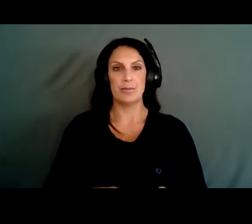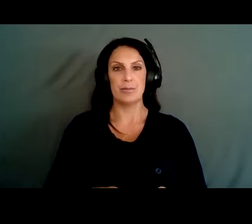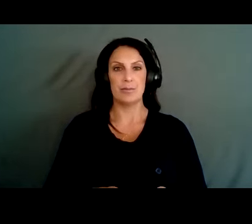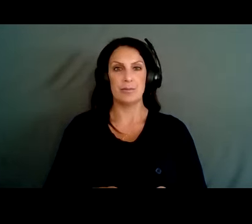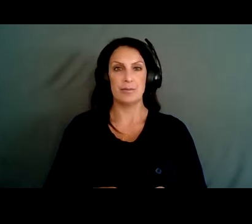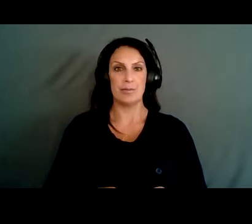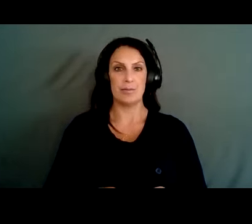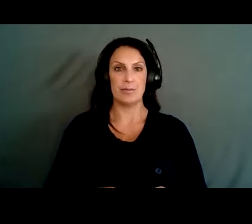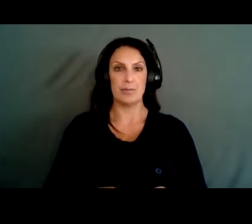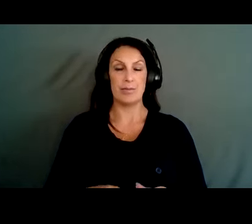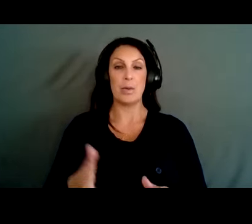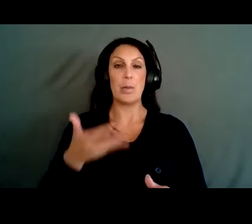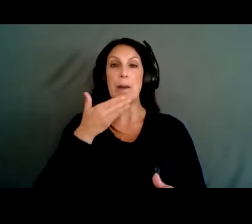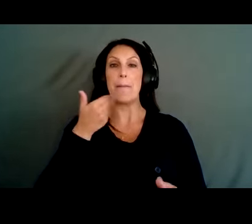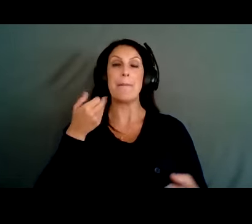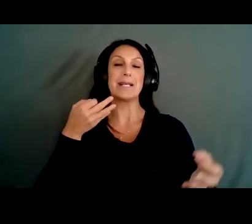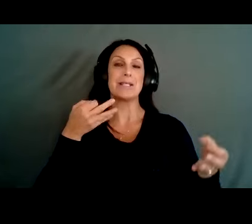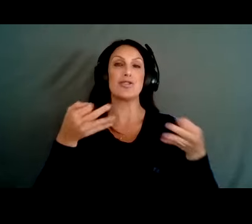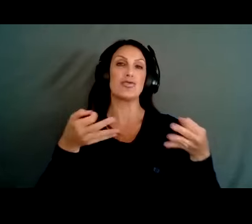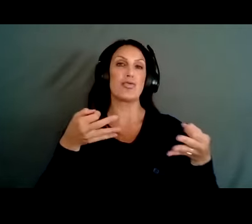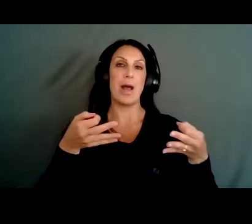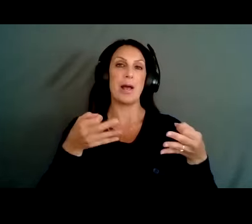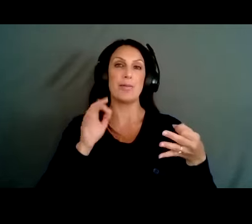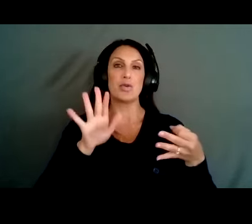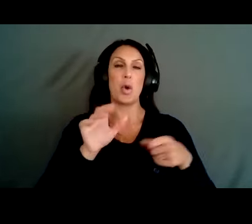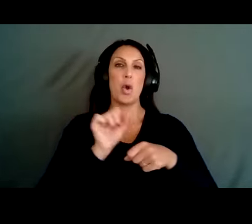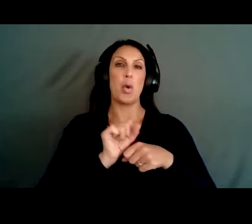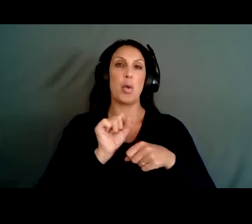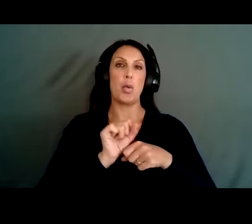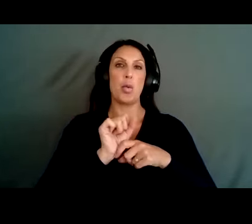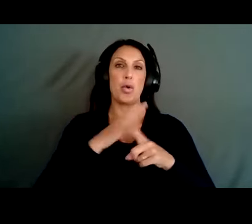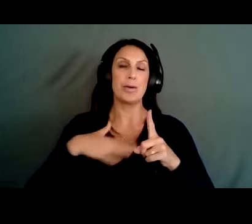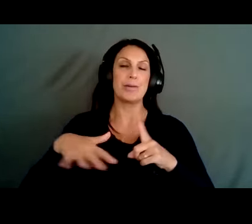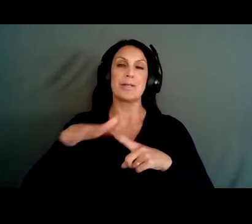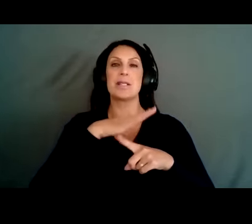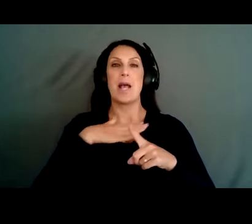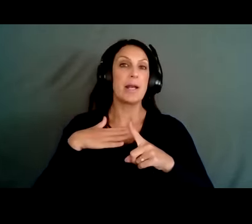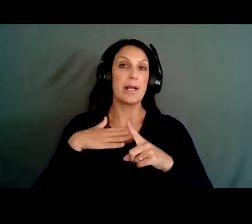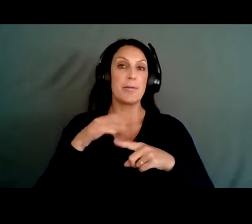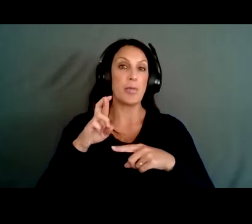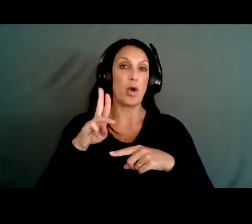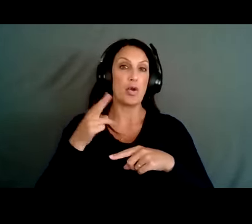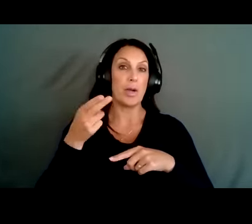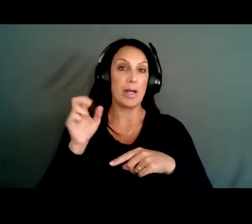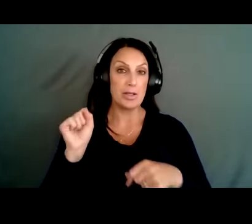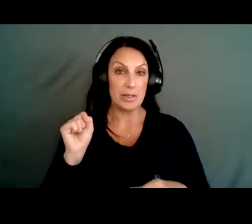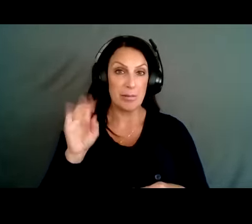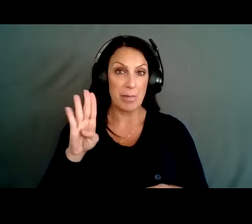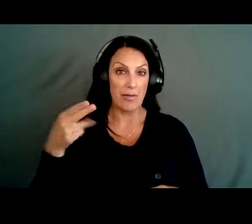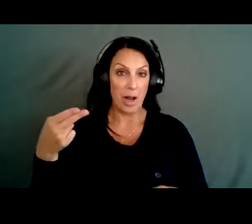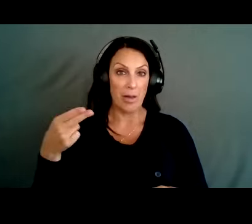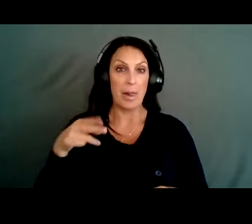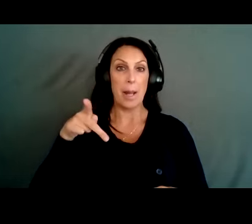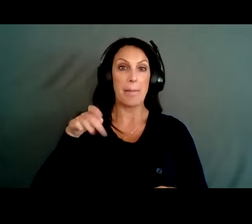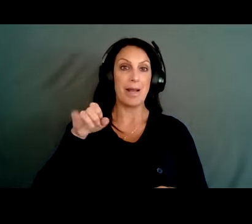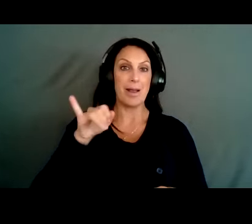What best describes your work setting? Do you represent RUHS Behavioral Health? Are you